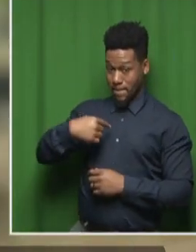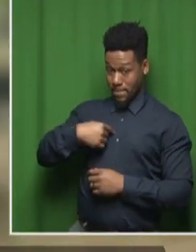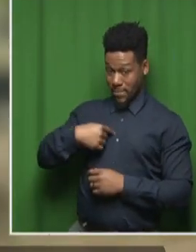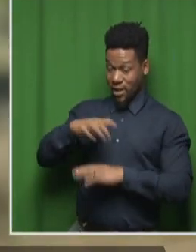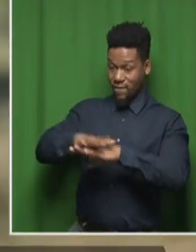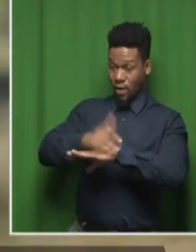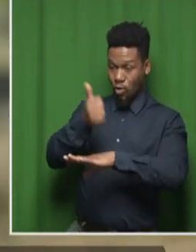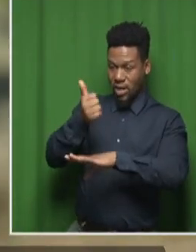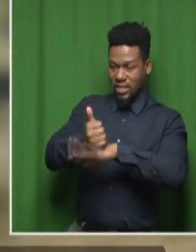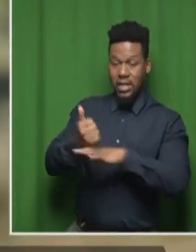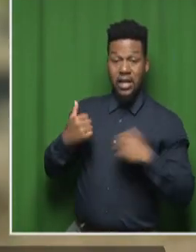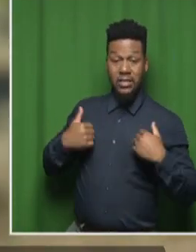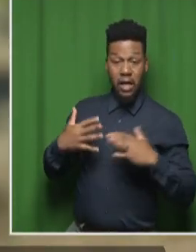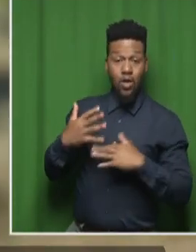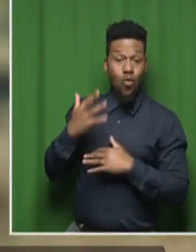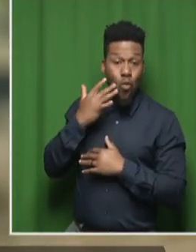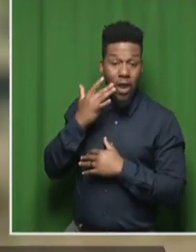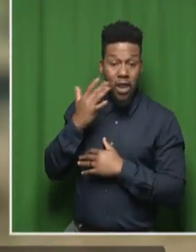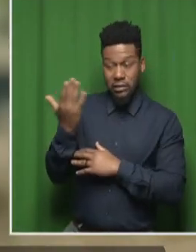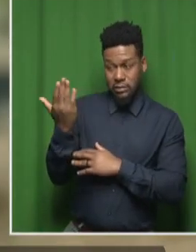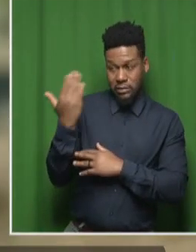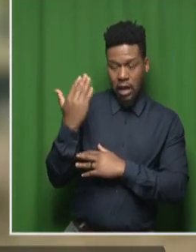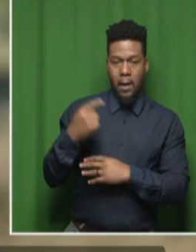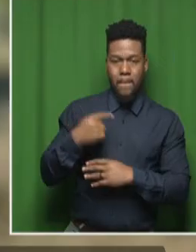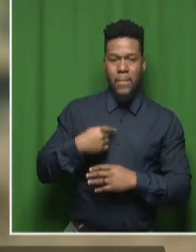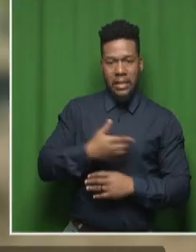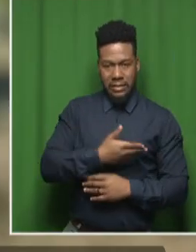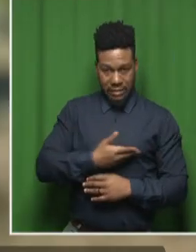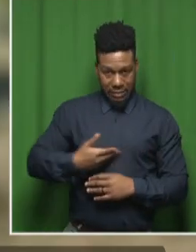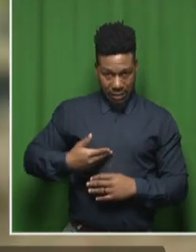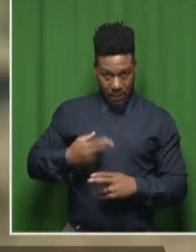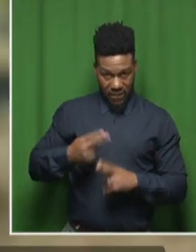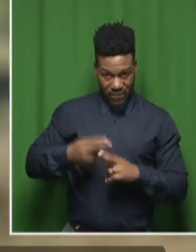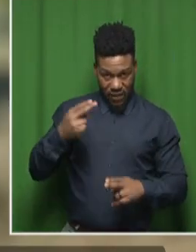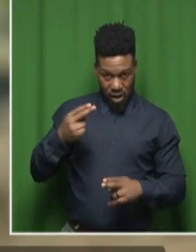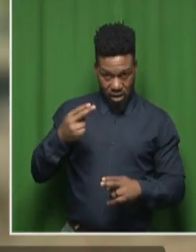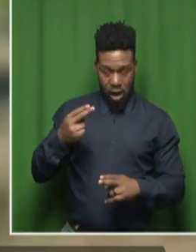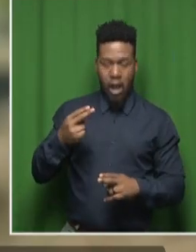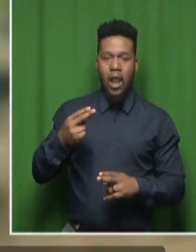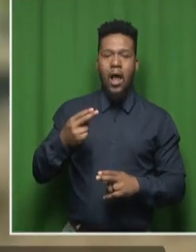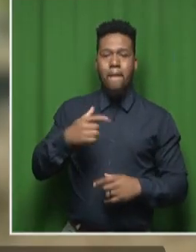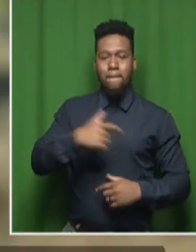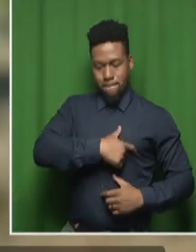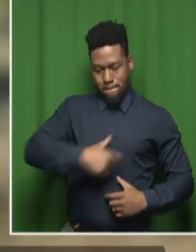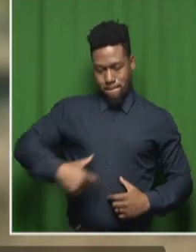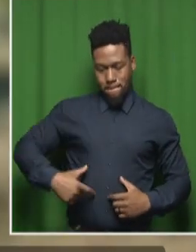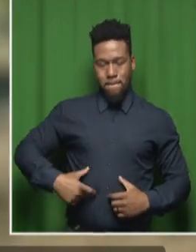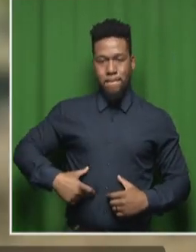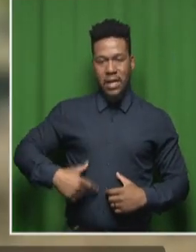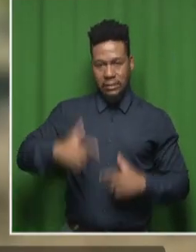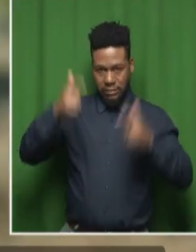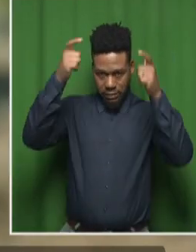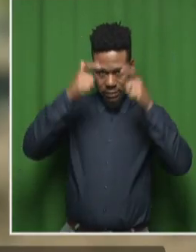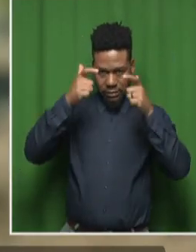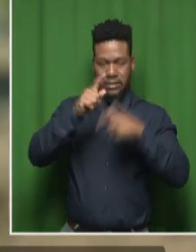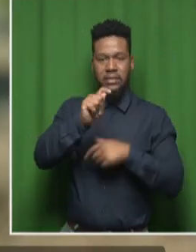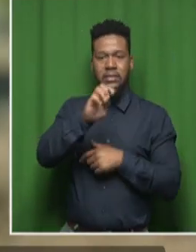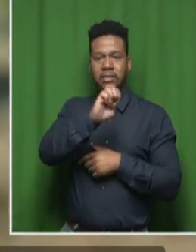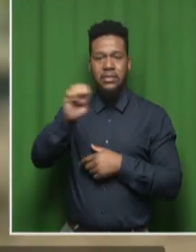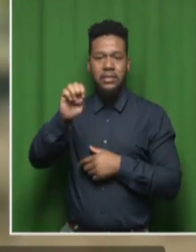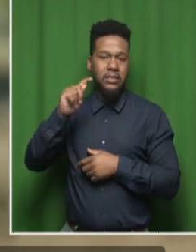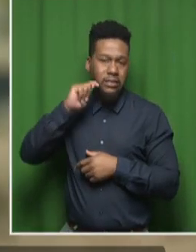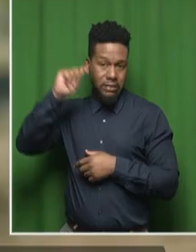Foundation, as a semi-finalist for Miss Teen Universe, South Africa. And, you know, during that time, I found a very